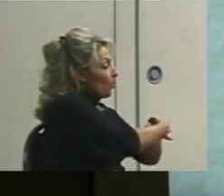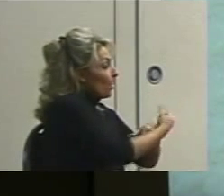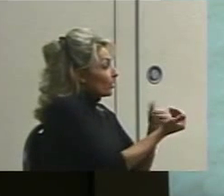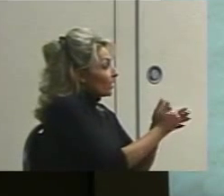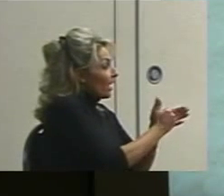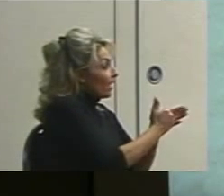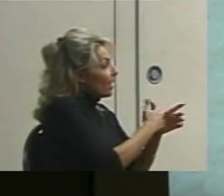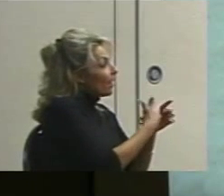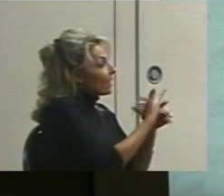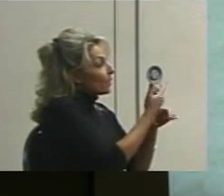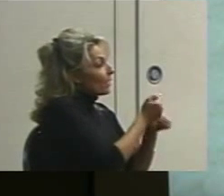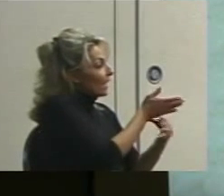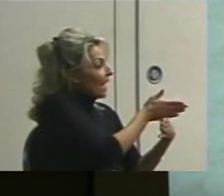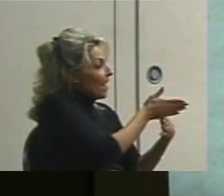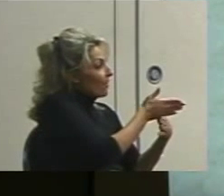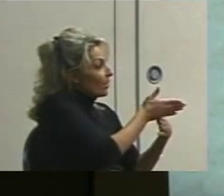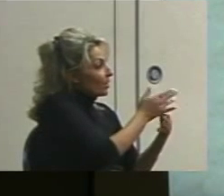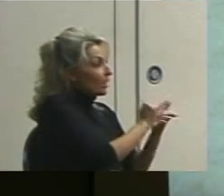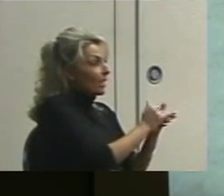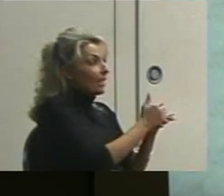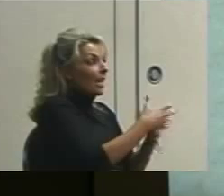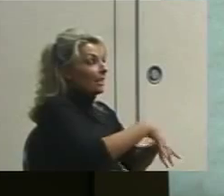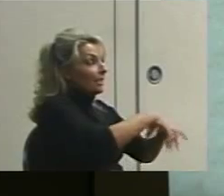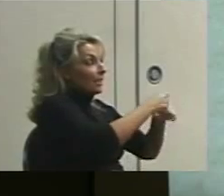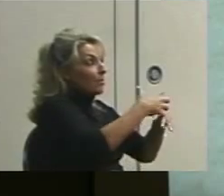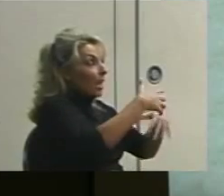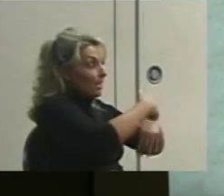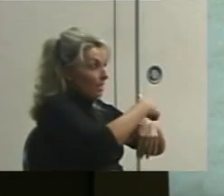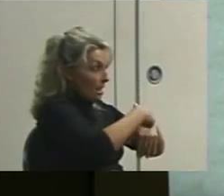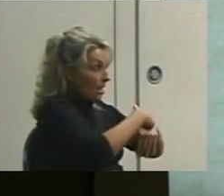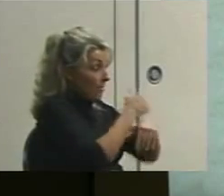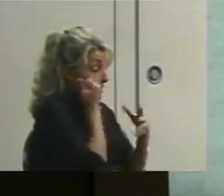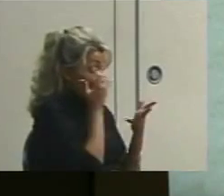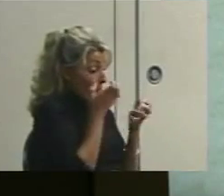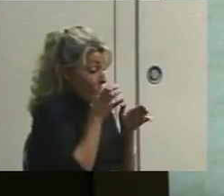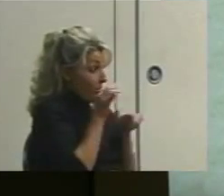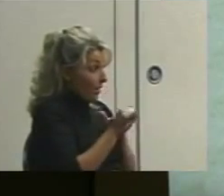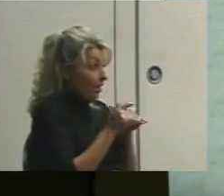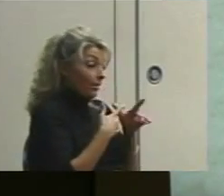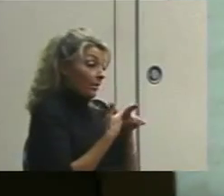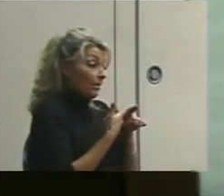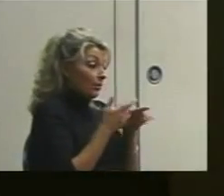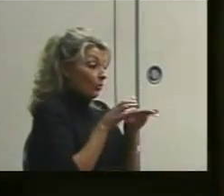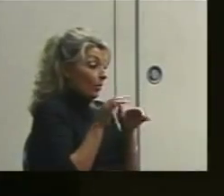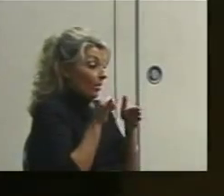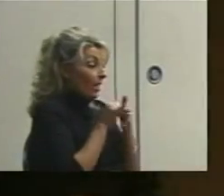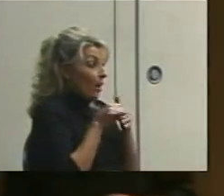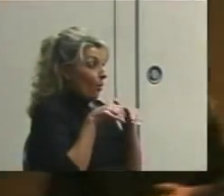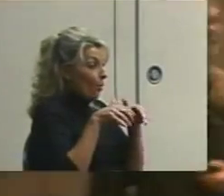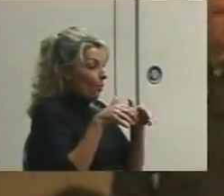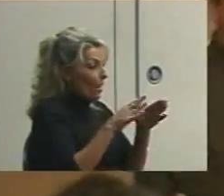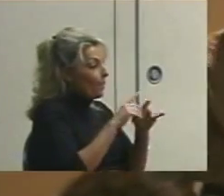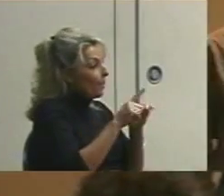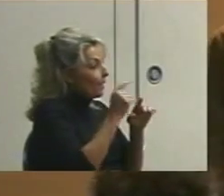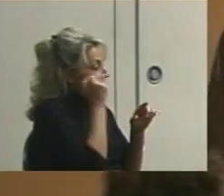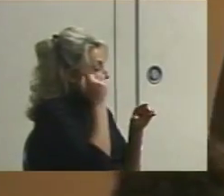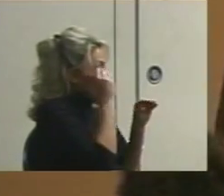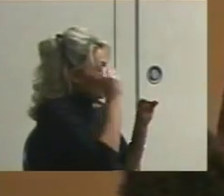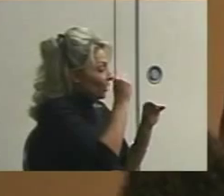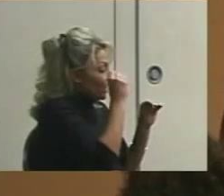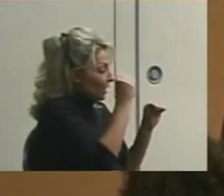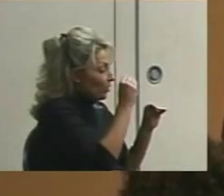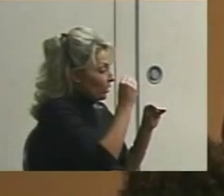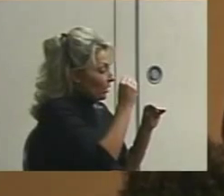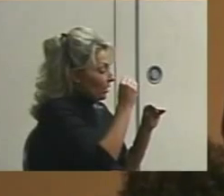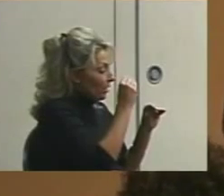That's really time-consuming. Now, if that's what you want, that's what you'd have to do. But while you're teaching, that just probably